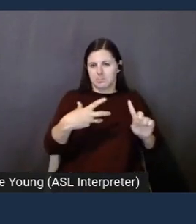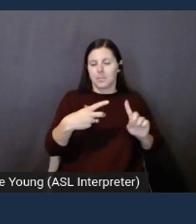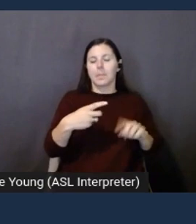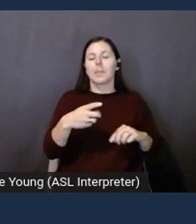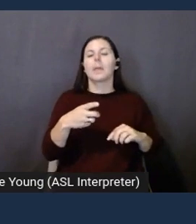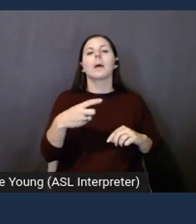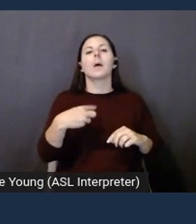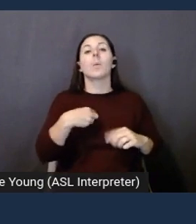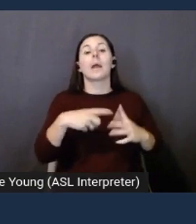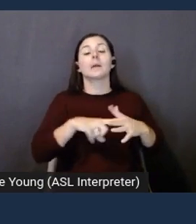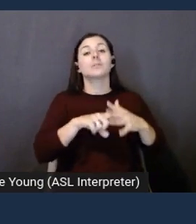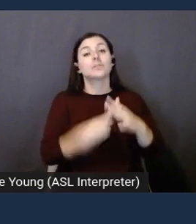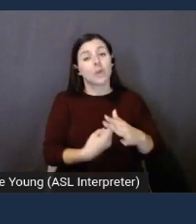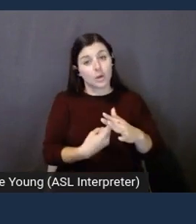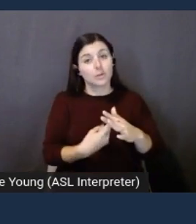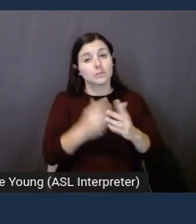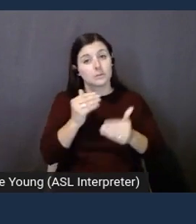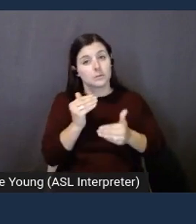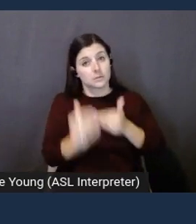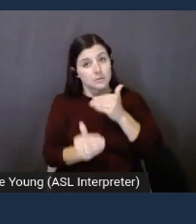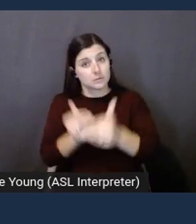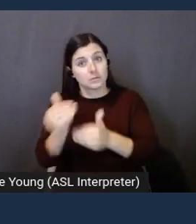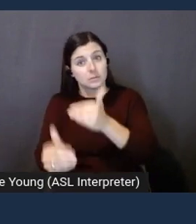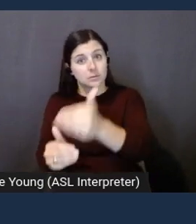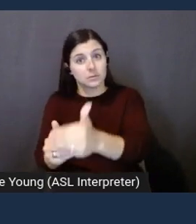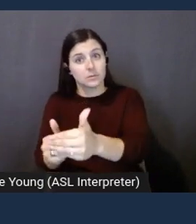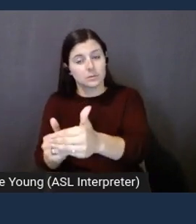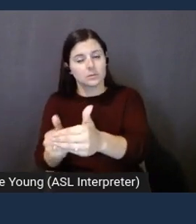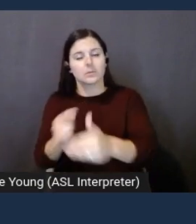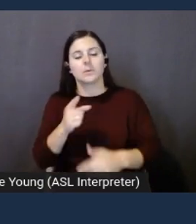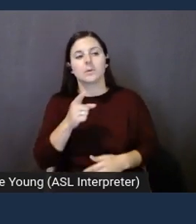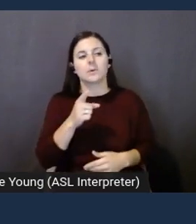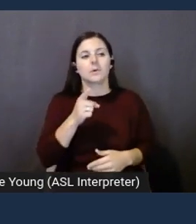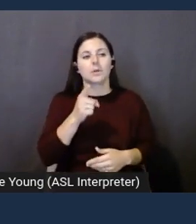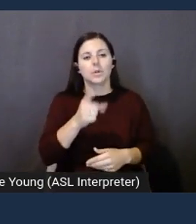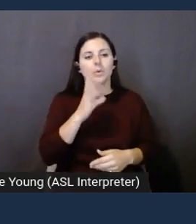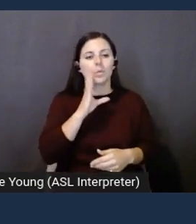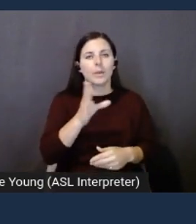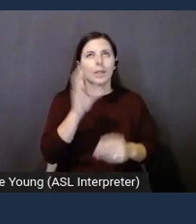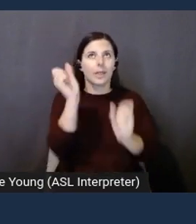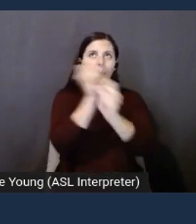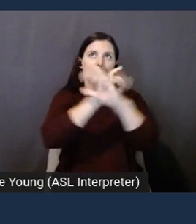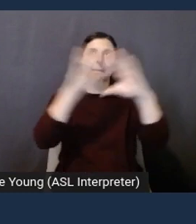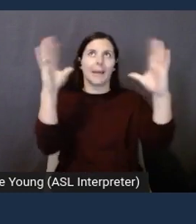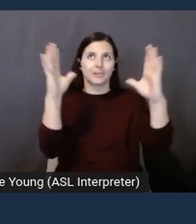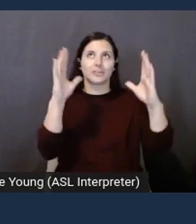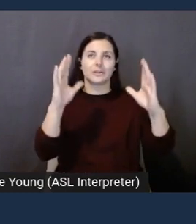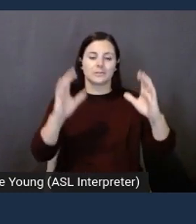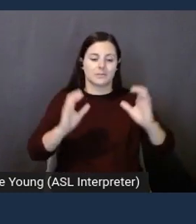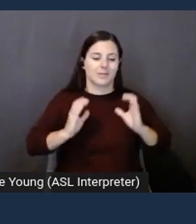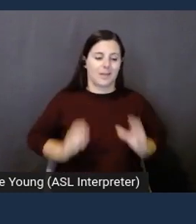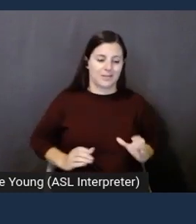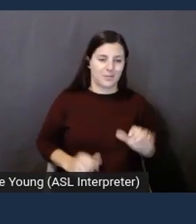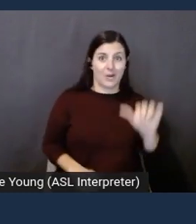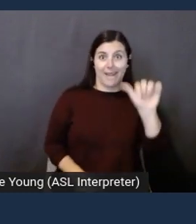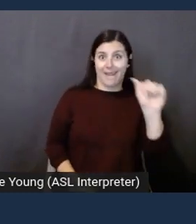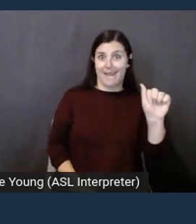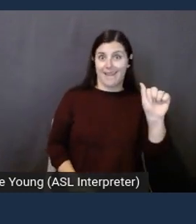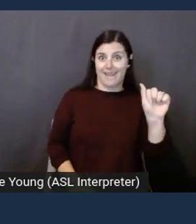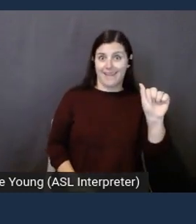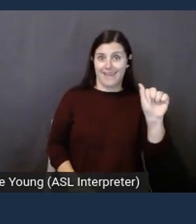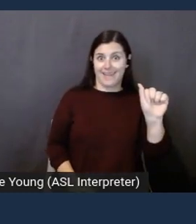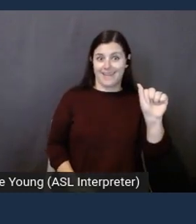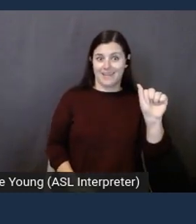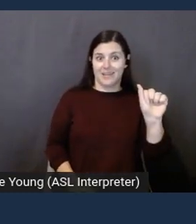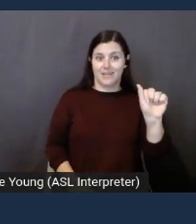I start this journey, you're going to have to imagine, like, customer A. So, that's going be one of my phones